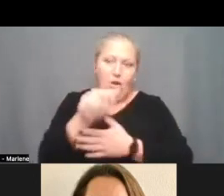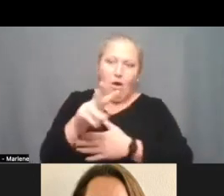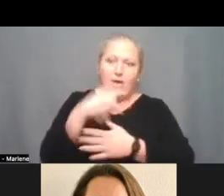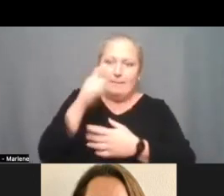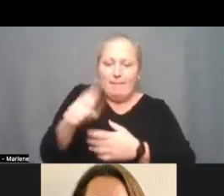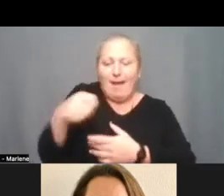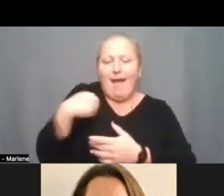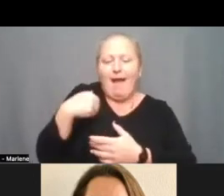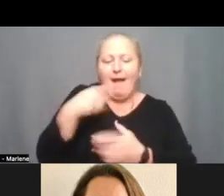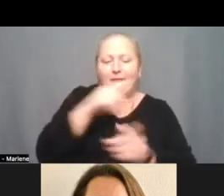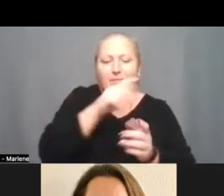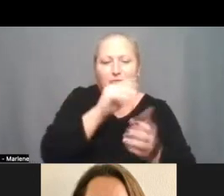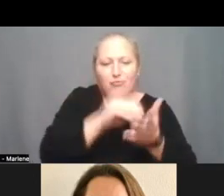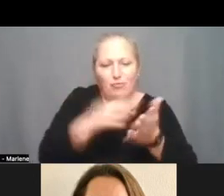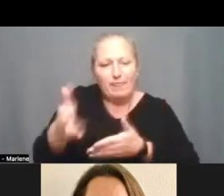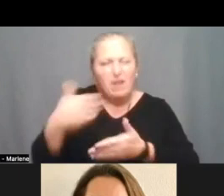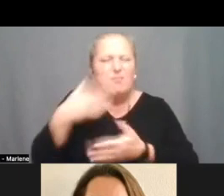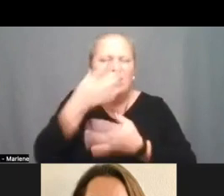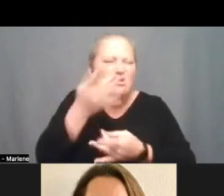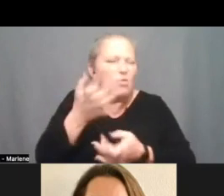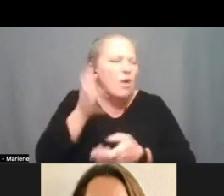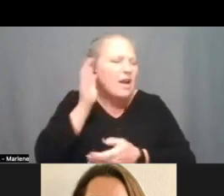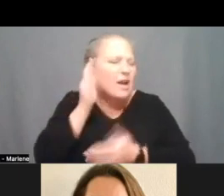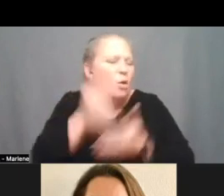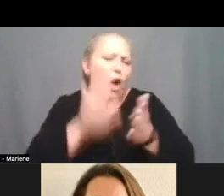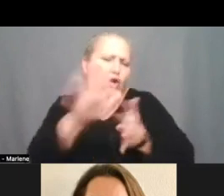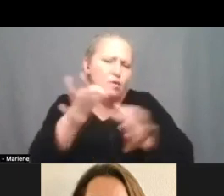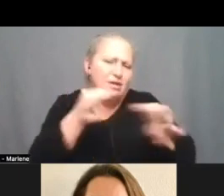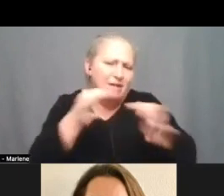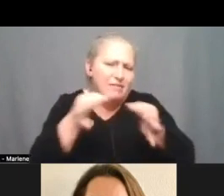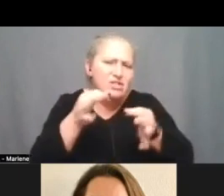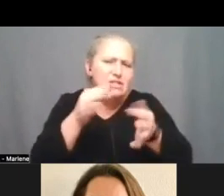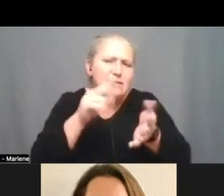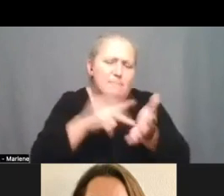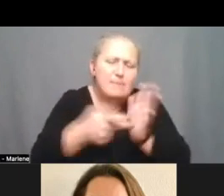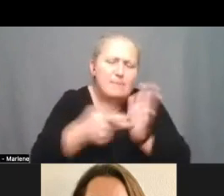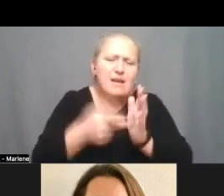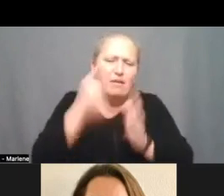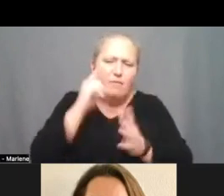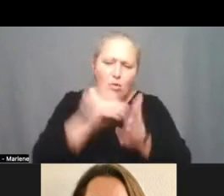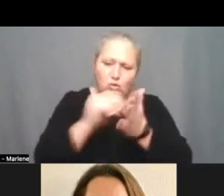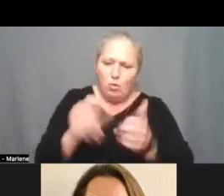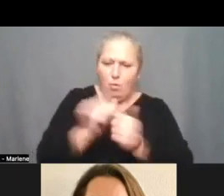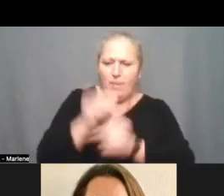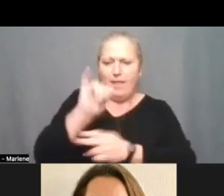i would be interested to hear like what your definition is and what the working definition is of a student with an iep